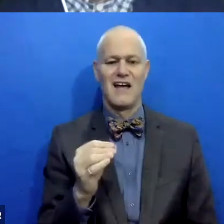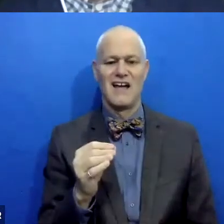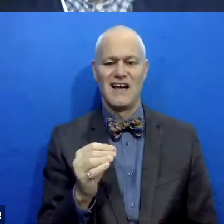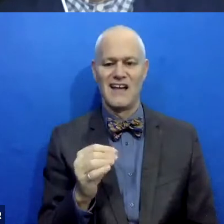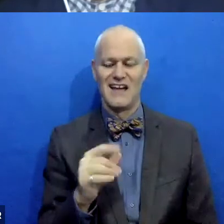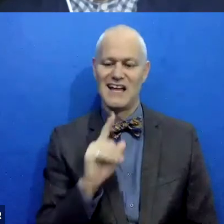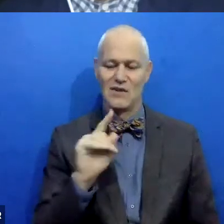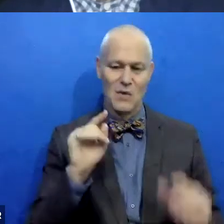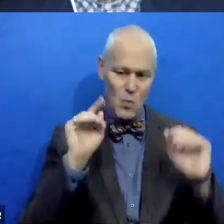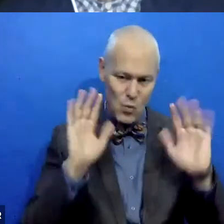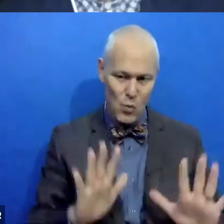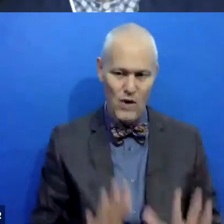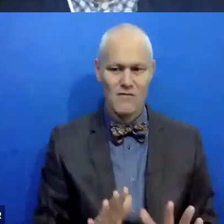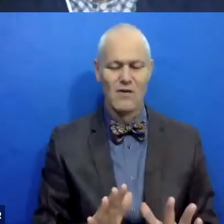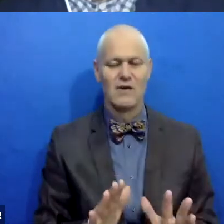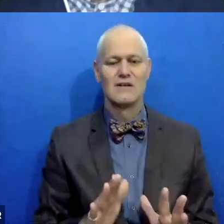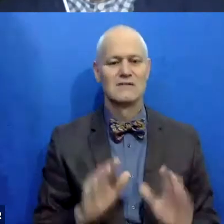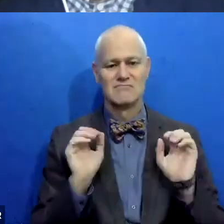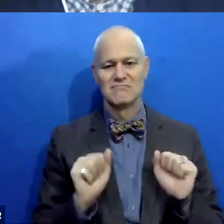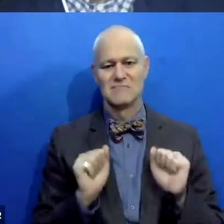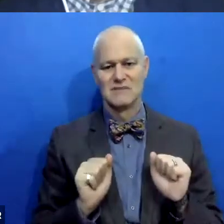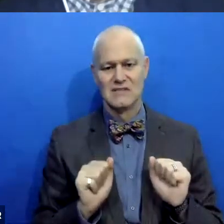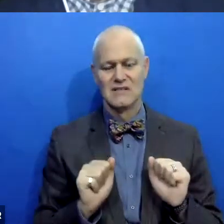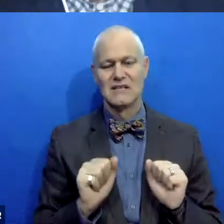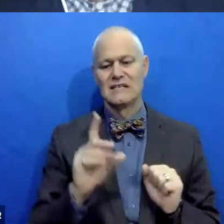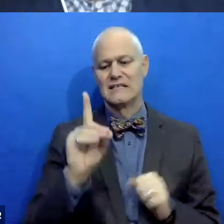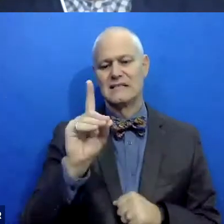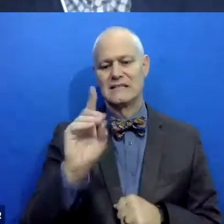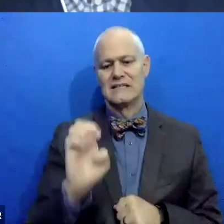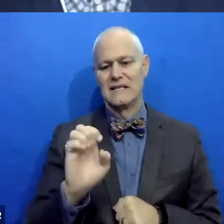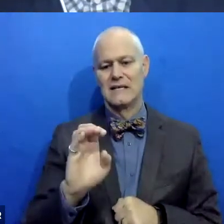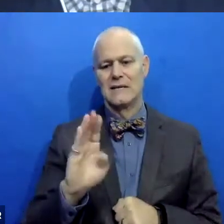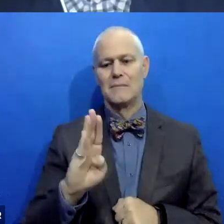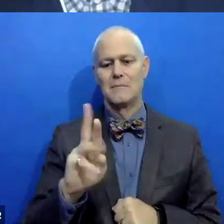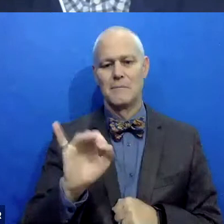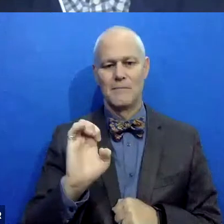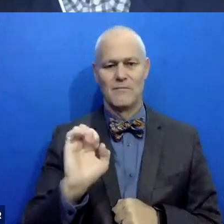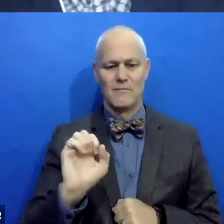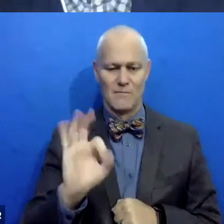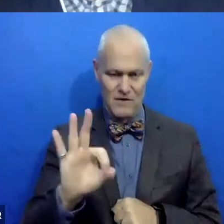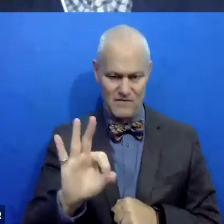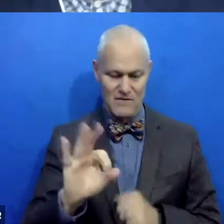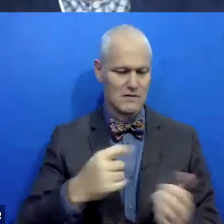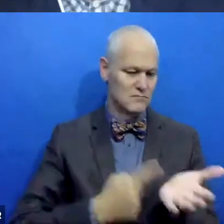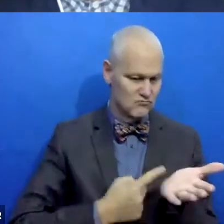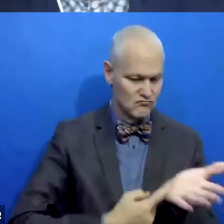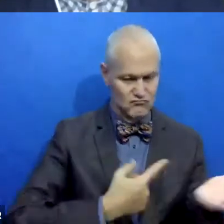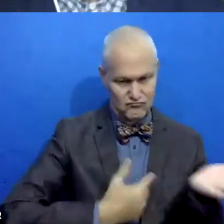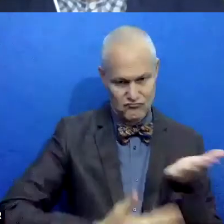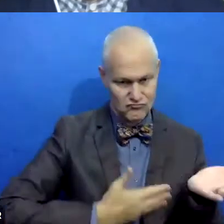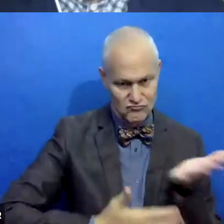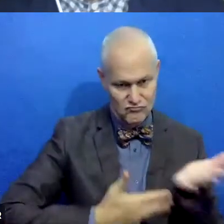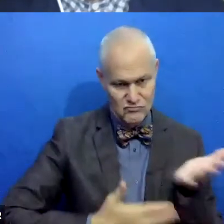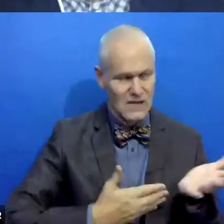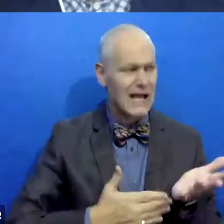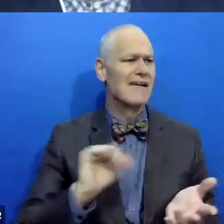really wonderful to, uh, be able to, to debrief, uh, in some ways without sharing a confidential information, at least being able to say like, I'm doing a case that